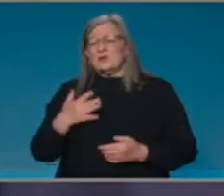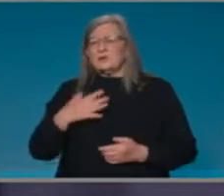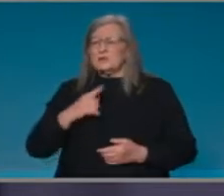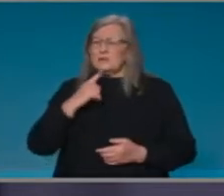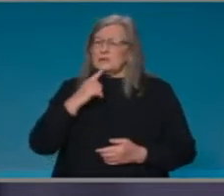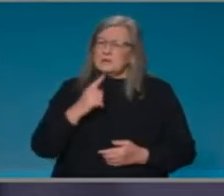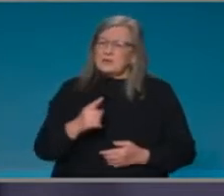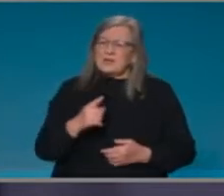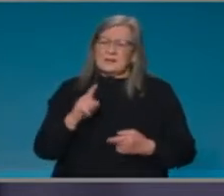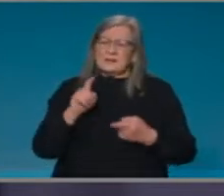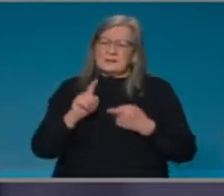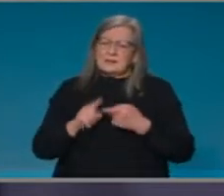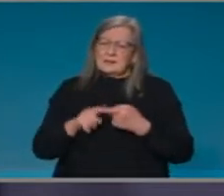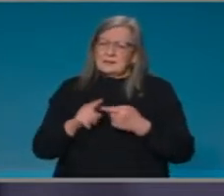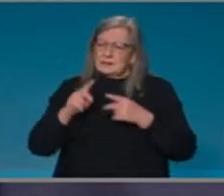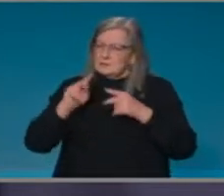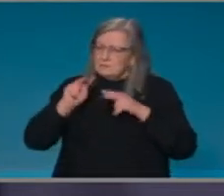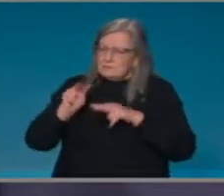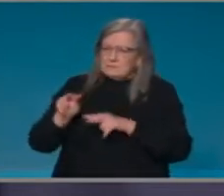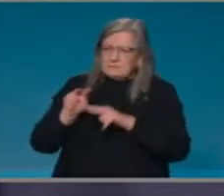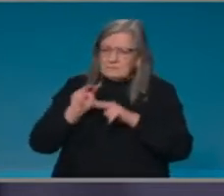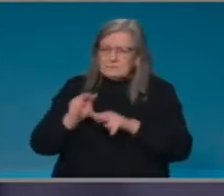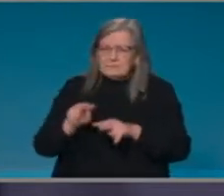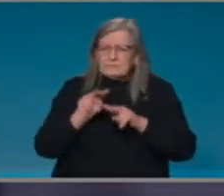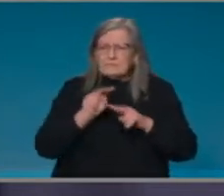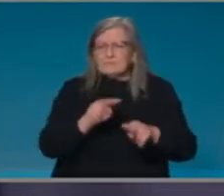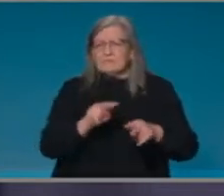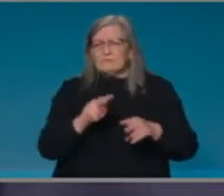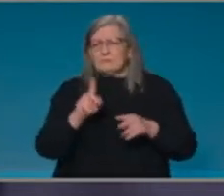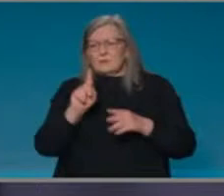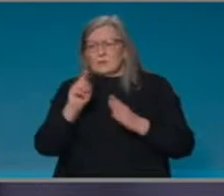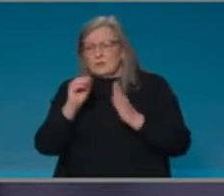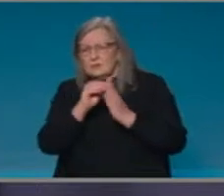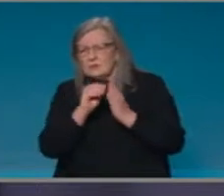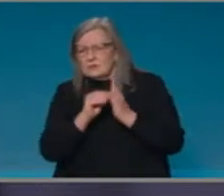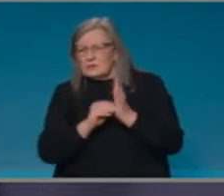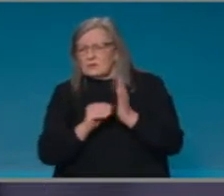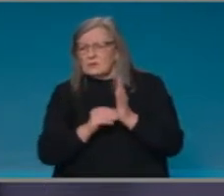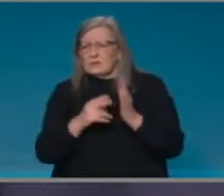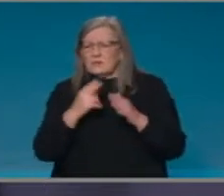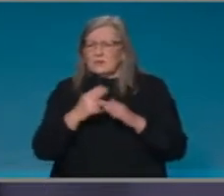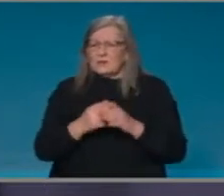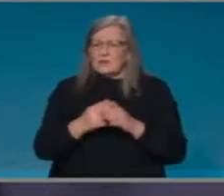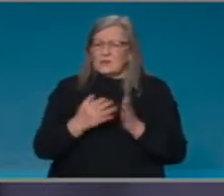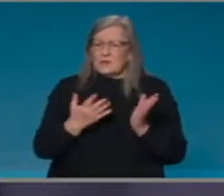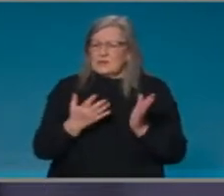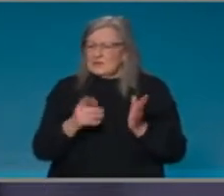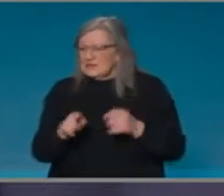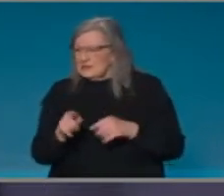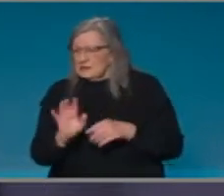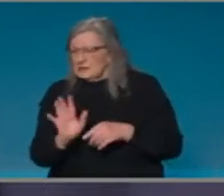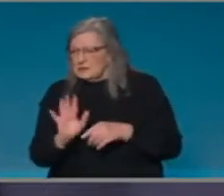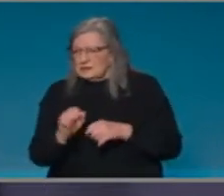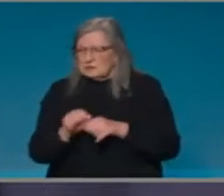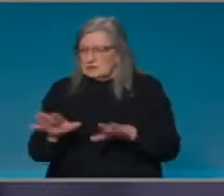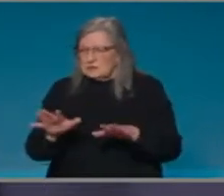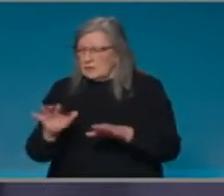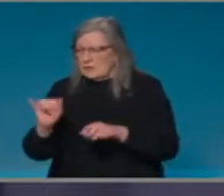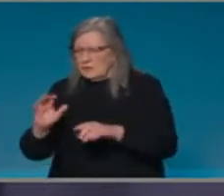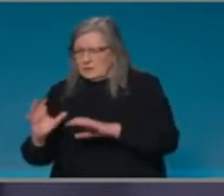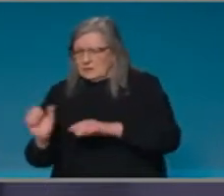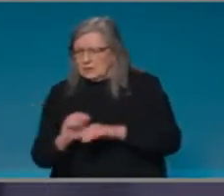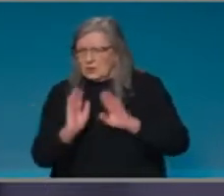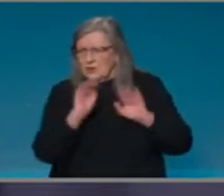the, um, the policies around how frequently you furlough staff, um, in what is now a highly vaccinated population.